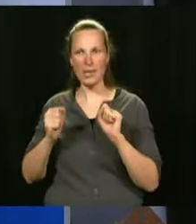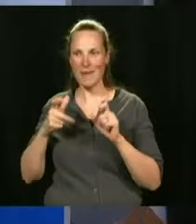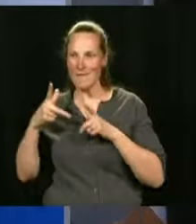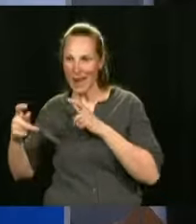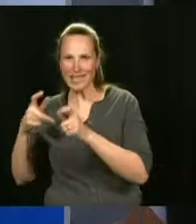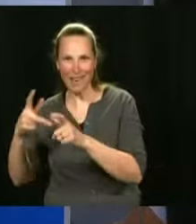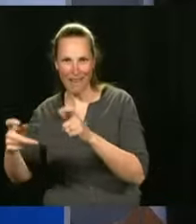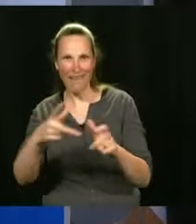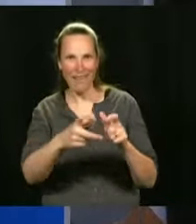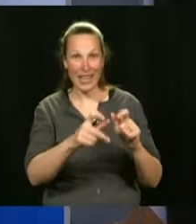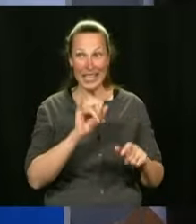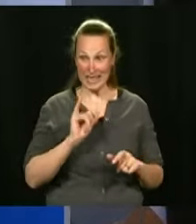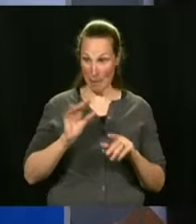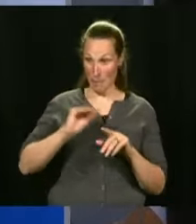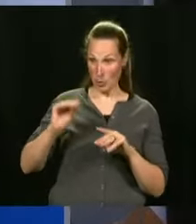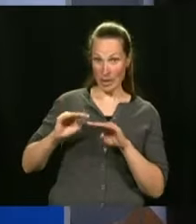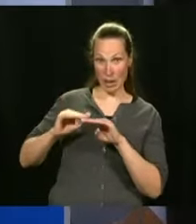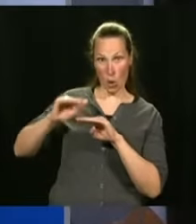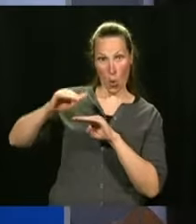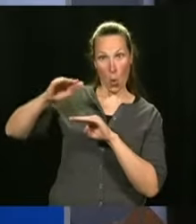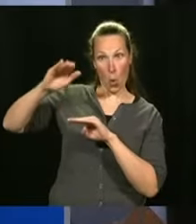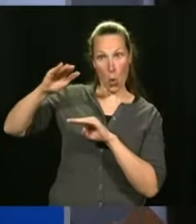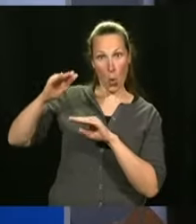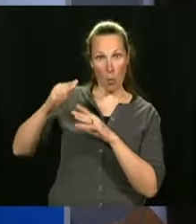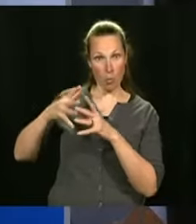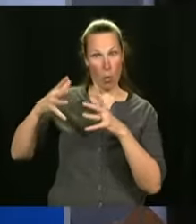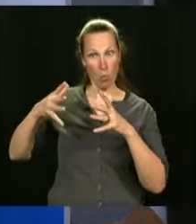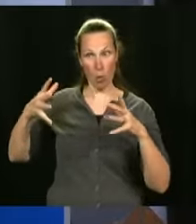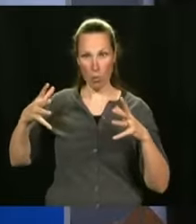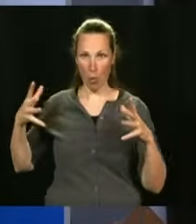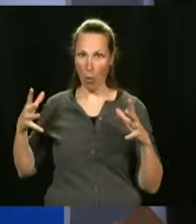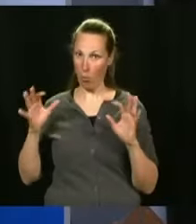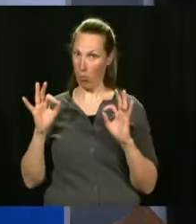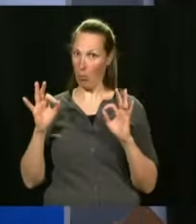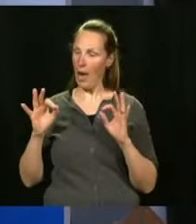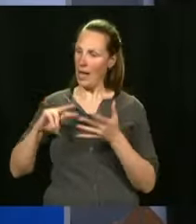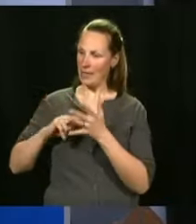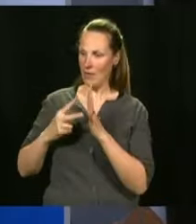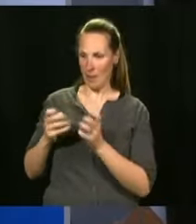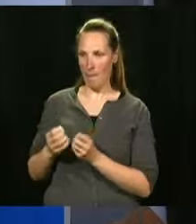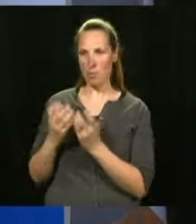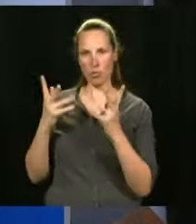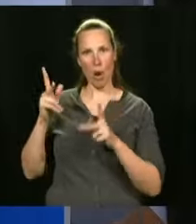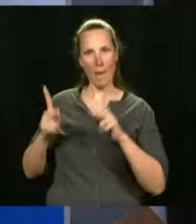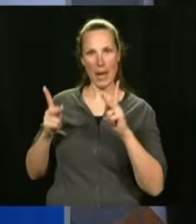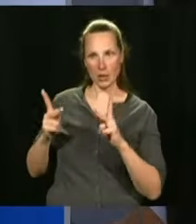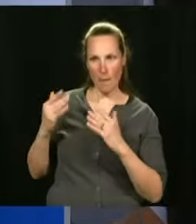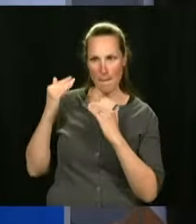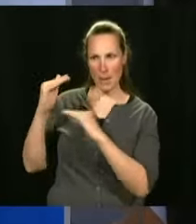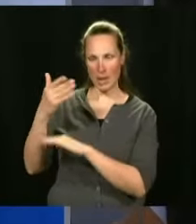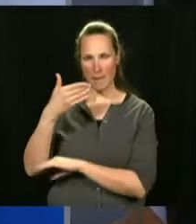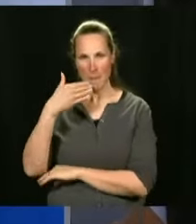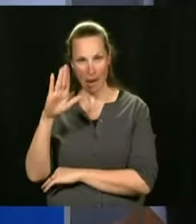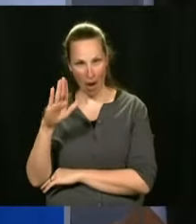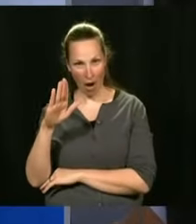if we reach high rates of vaccination, these are people who are protected, we will be able to tolerate